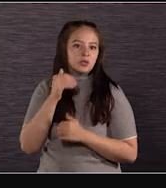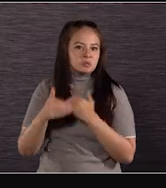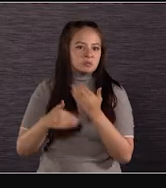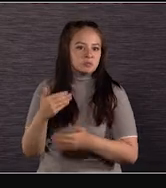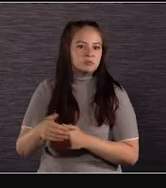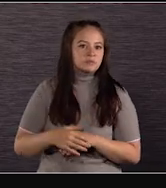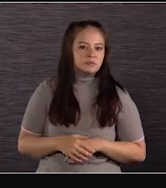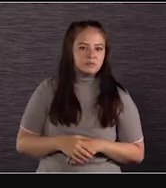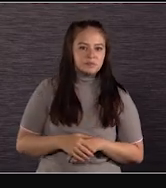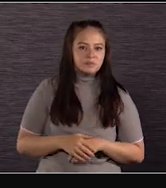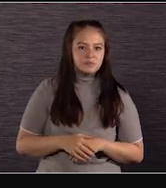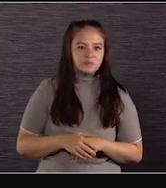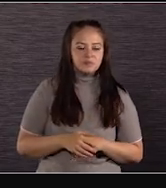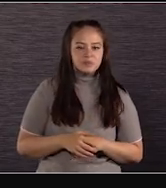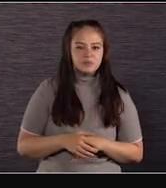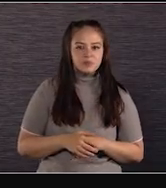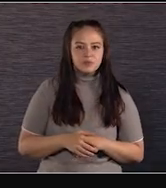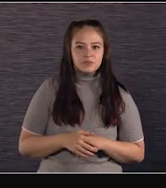Let's roll the video.